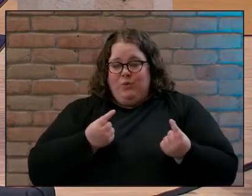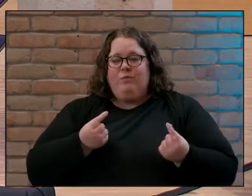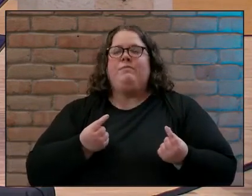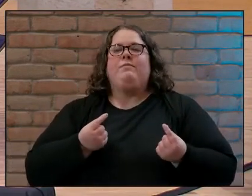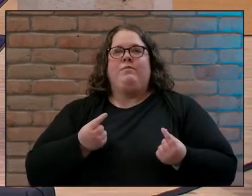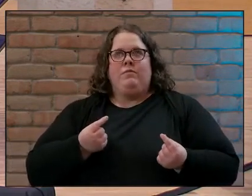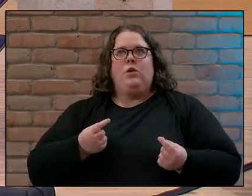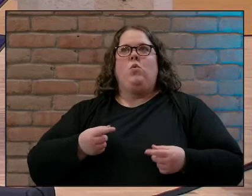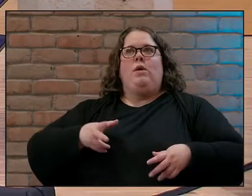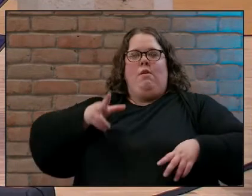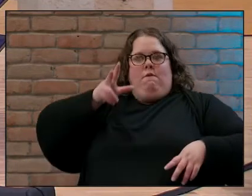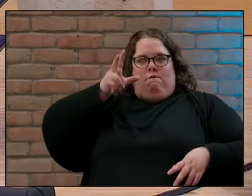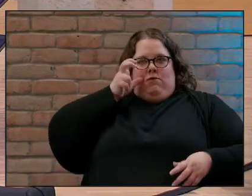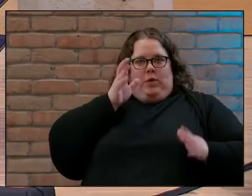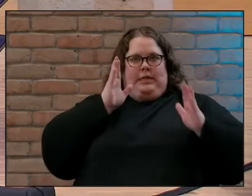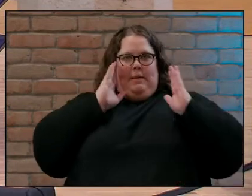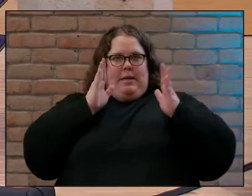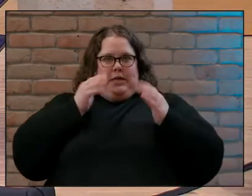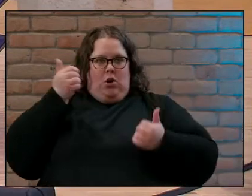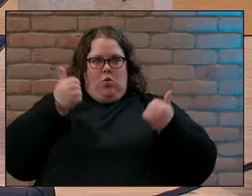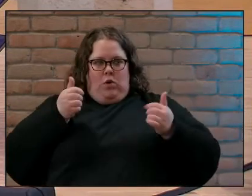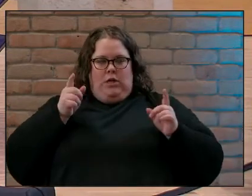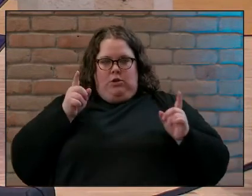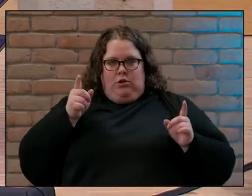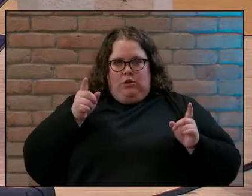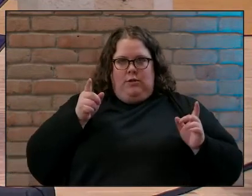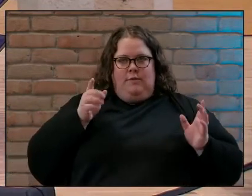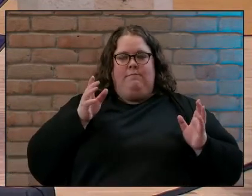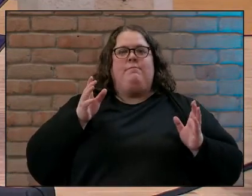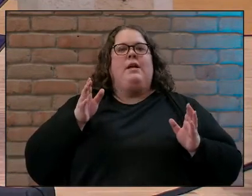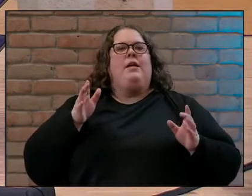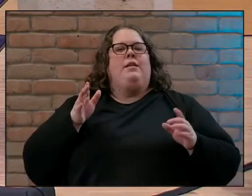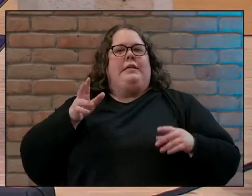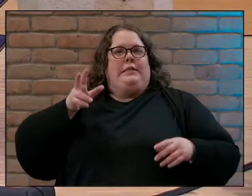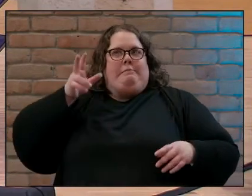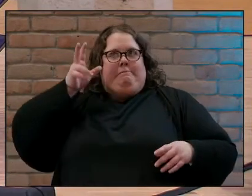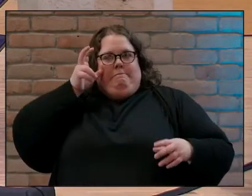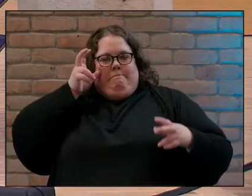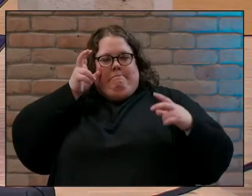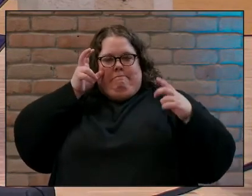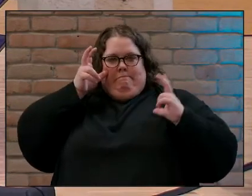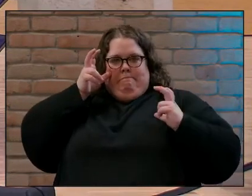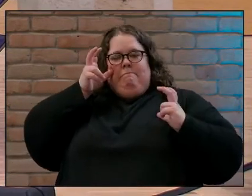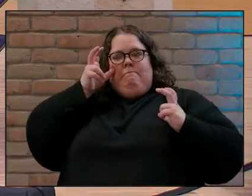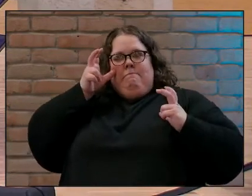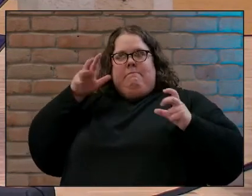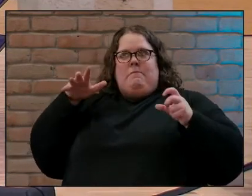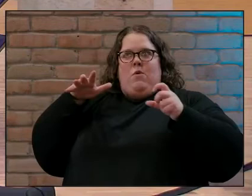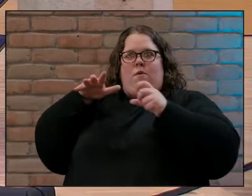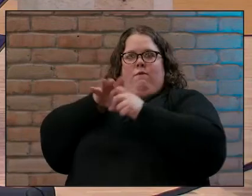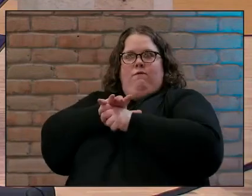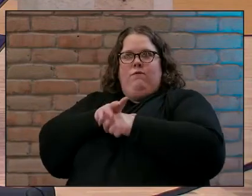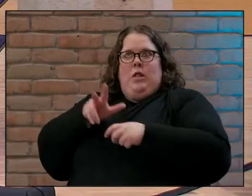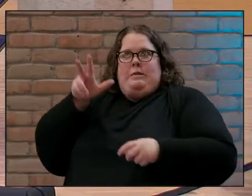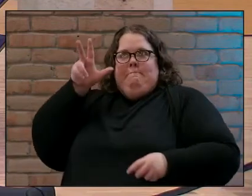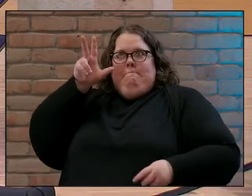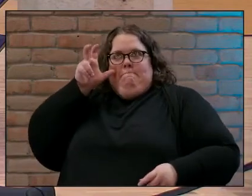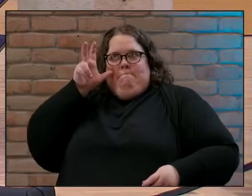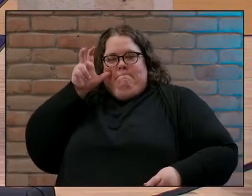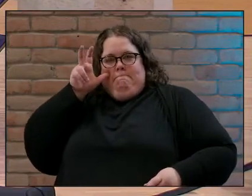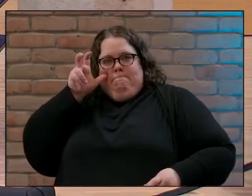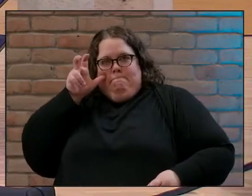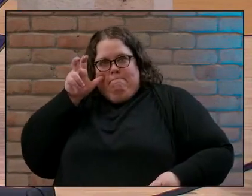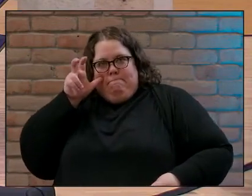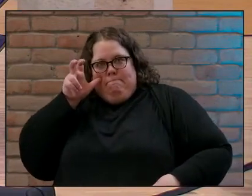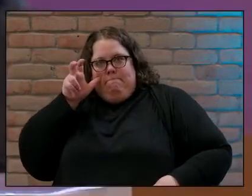we've paid attention to which voice we're listening to we have to fill our ears and our hearts with the truth of who God says we are turn up the volume all the way to